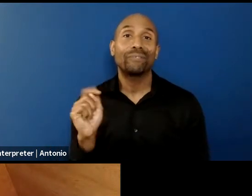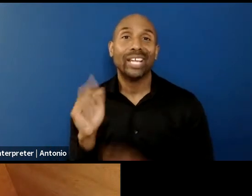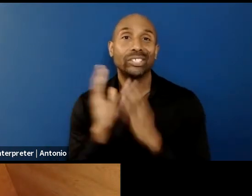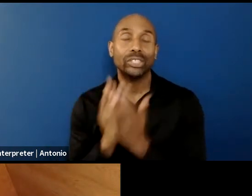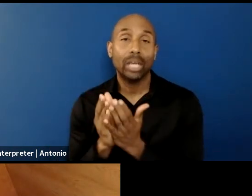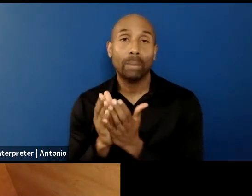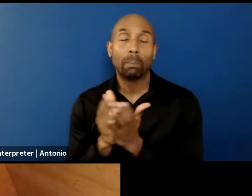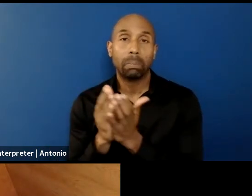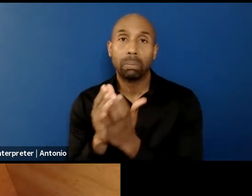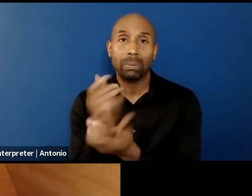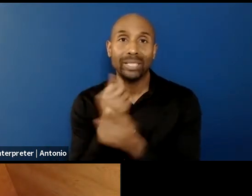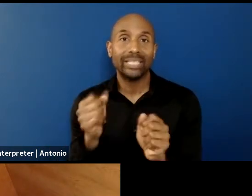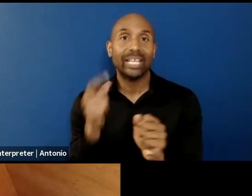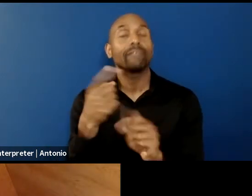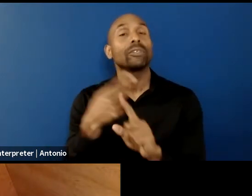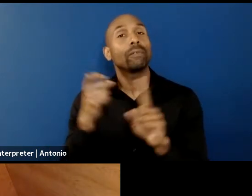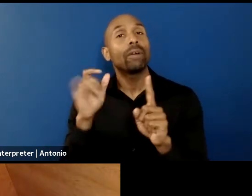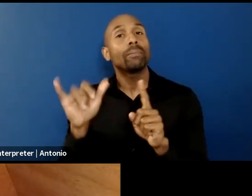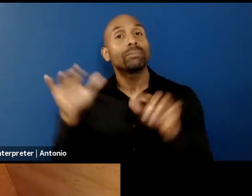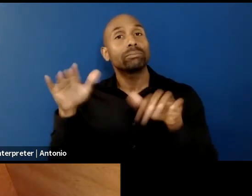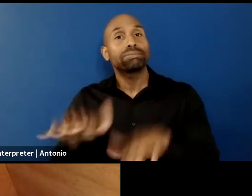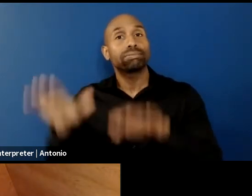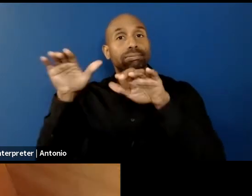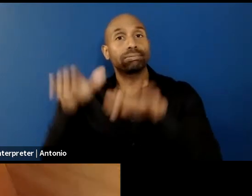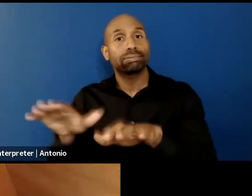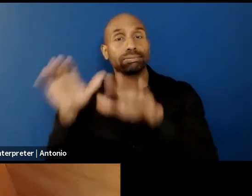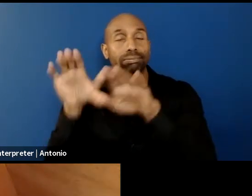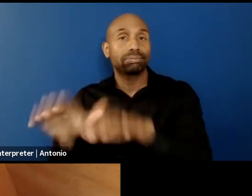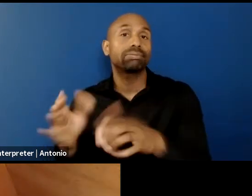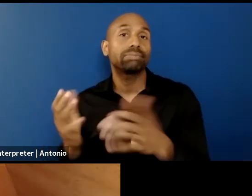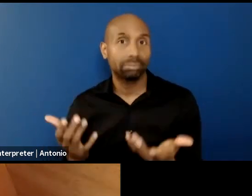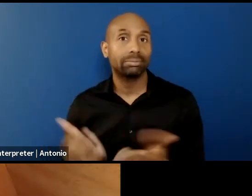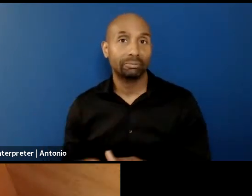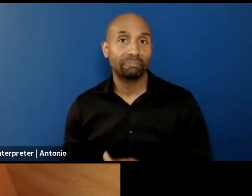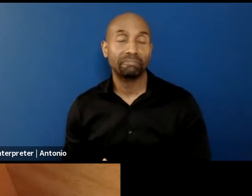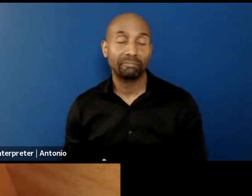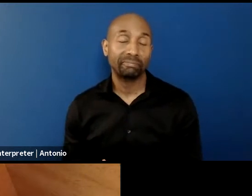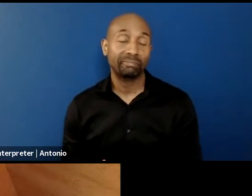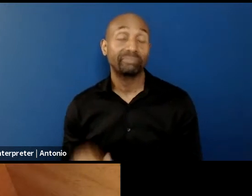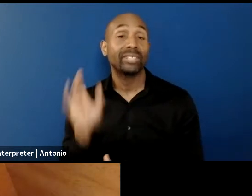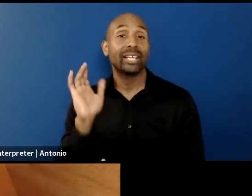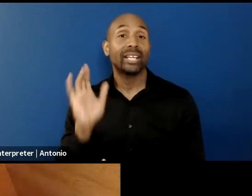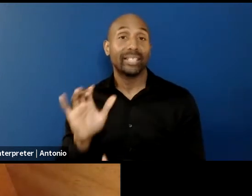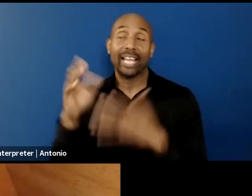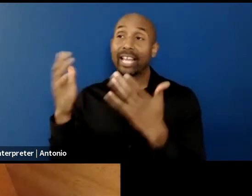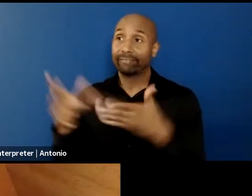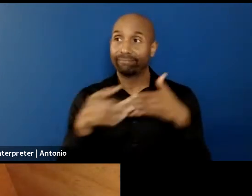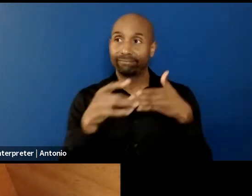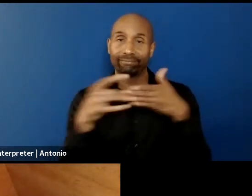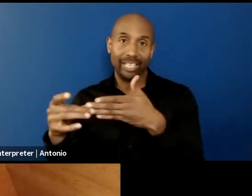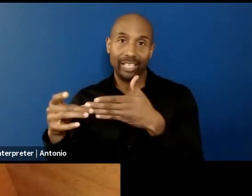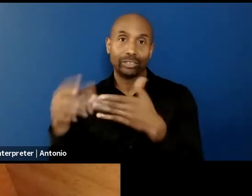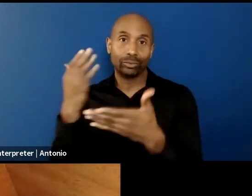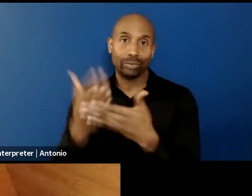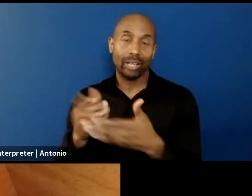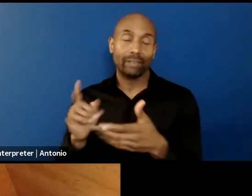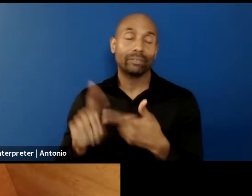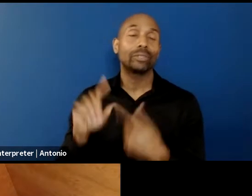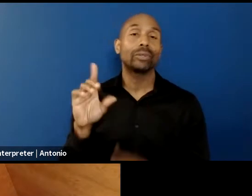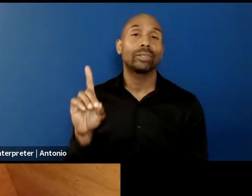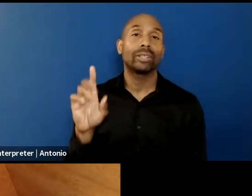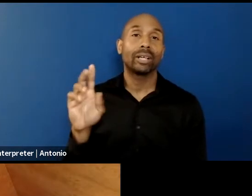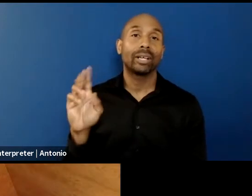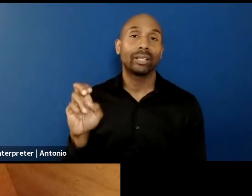risk and dangers of the waters, the open waters, and that brought you to Denmark. But all, of course,